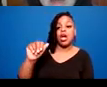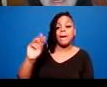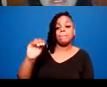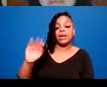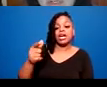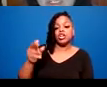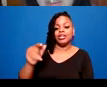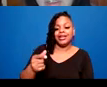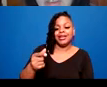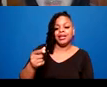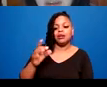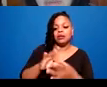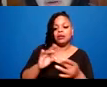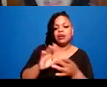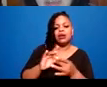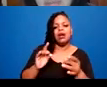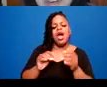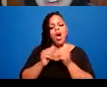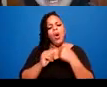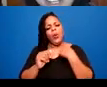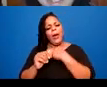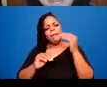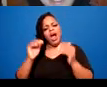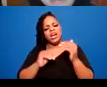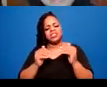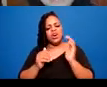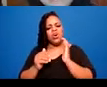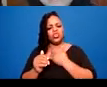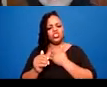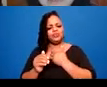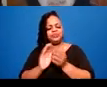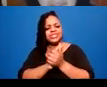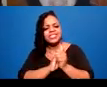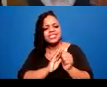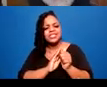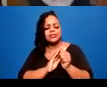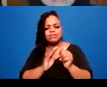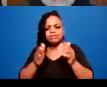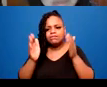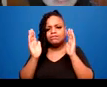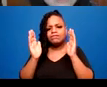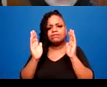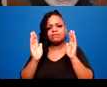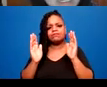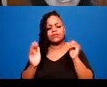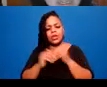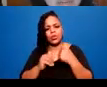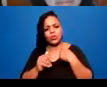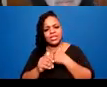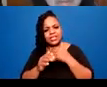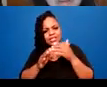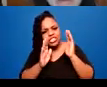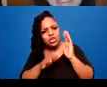we are spending more attention and time on caremongering and mutual aid and celebration and healing.